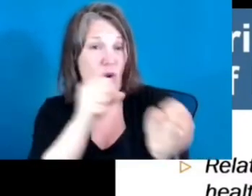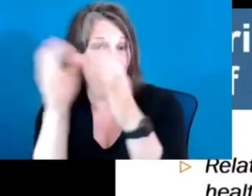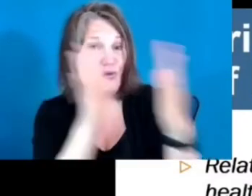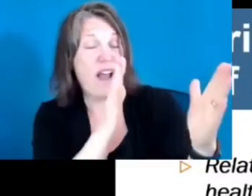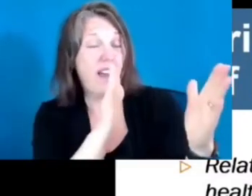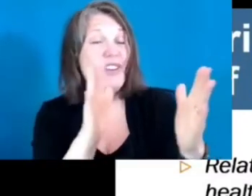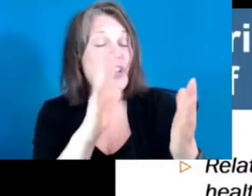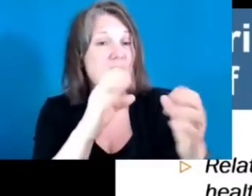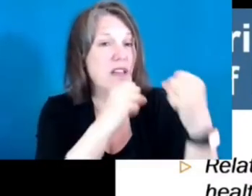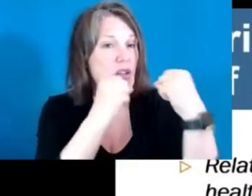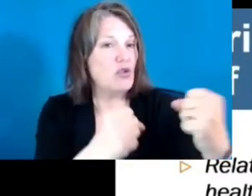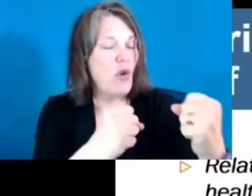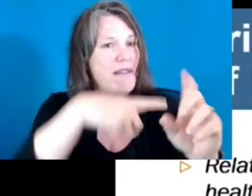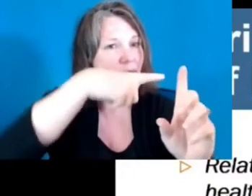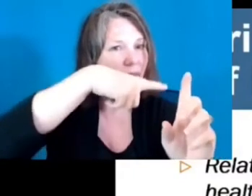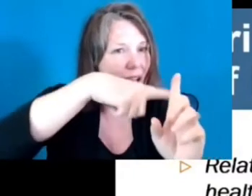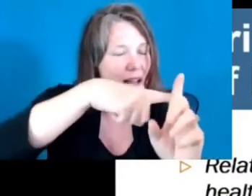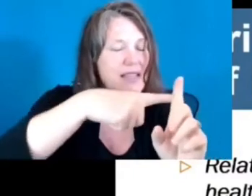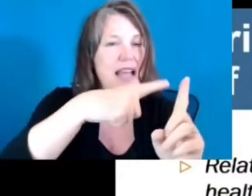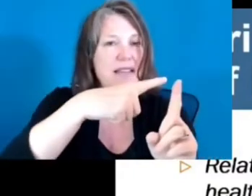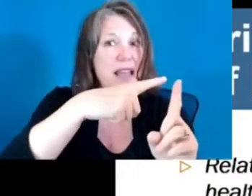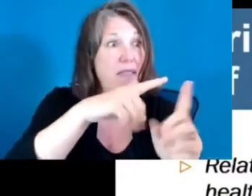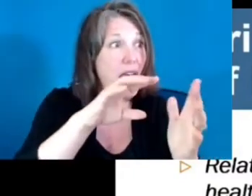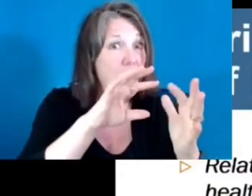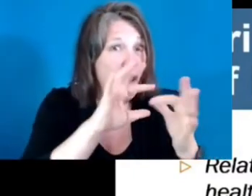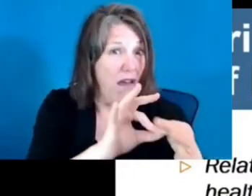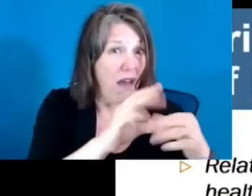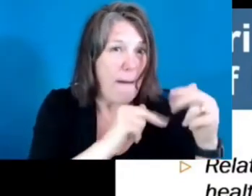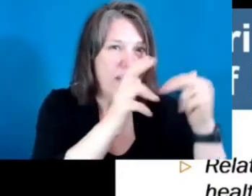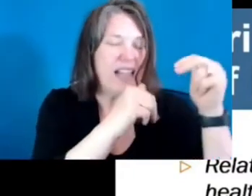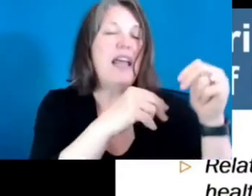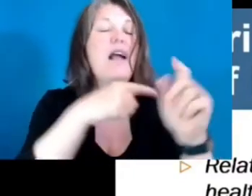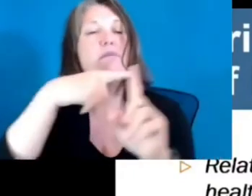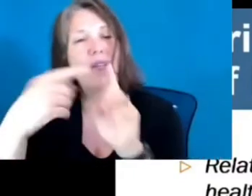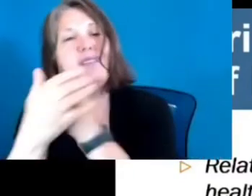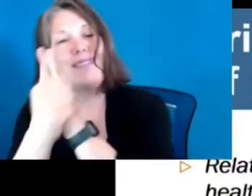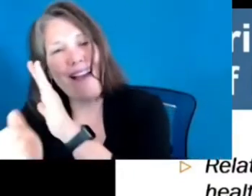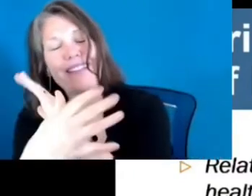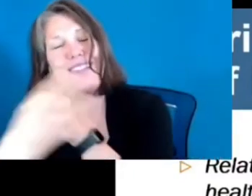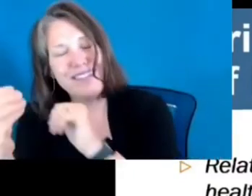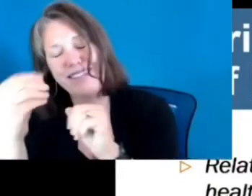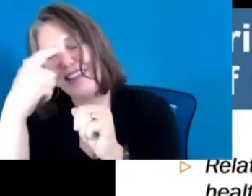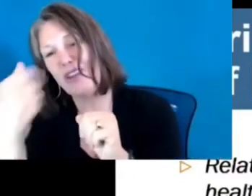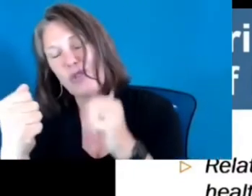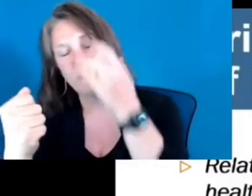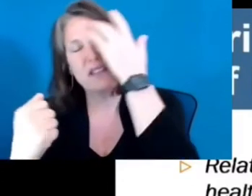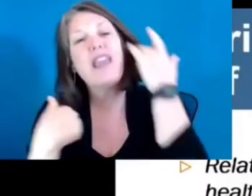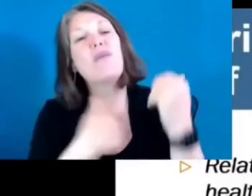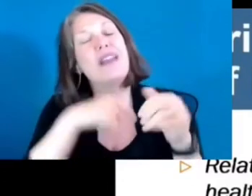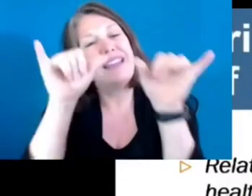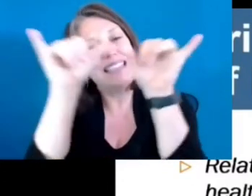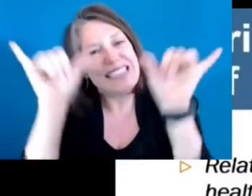as their talents and interests. And we need the systems of schooling, the ways in which people structure